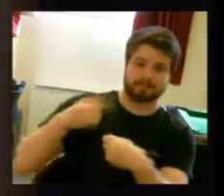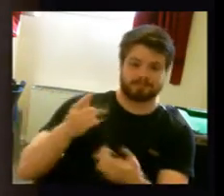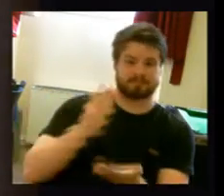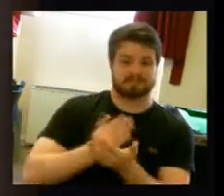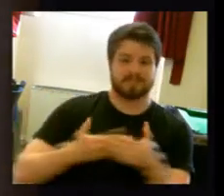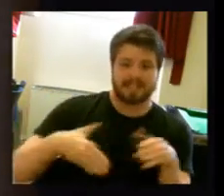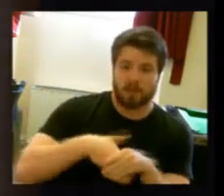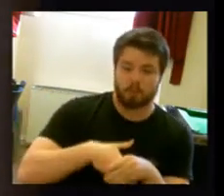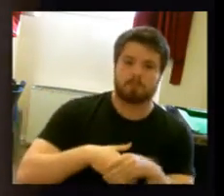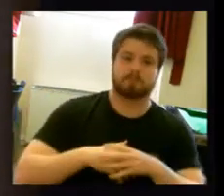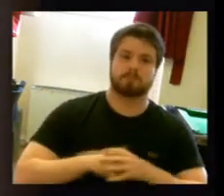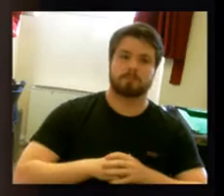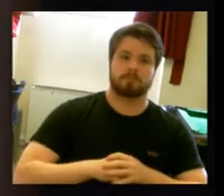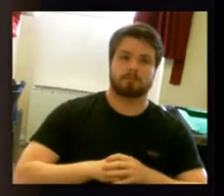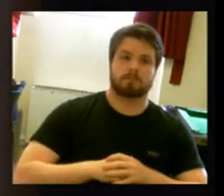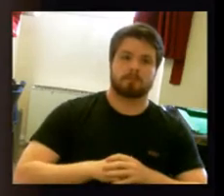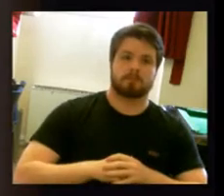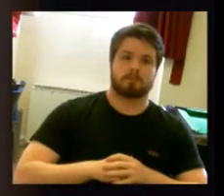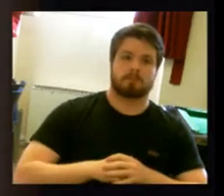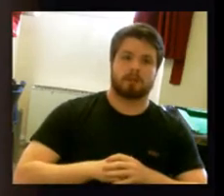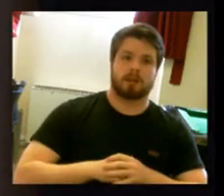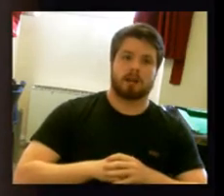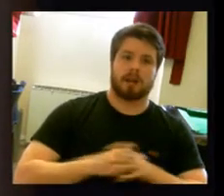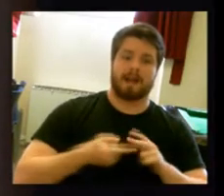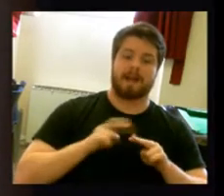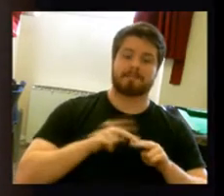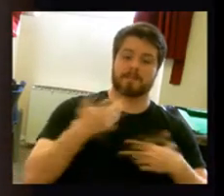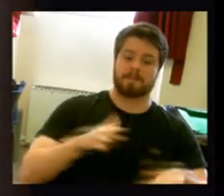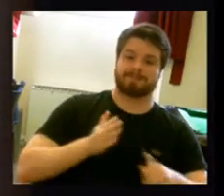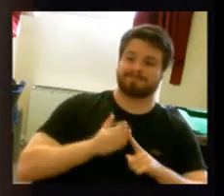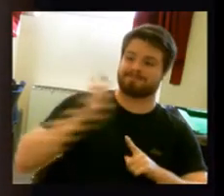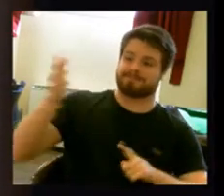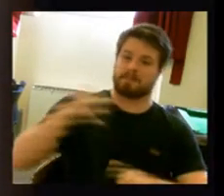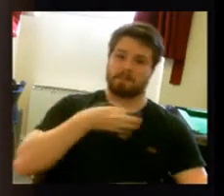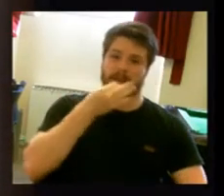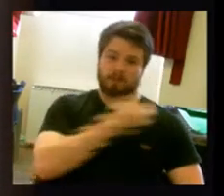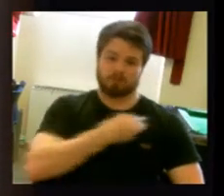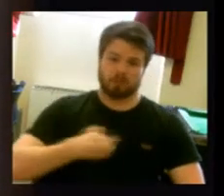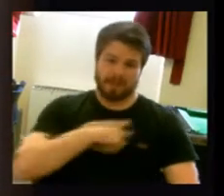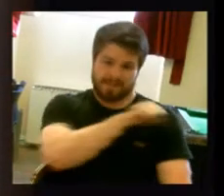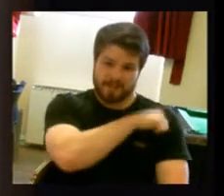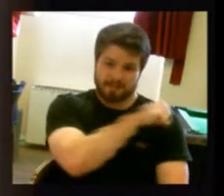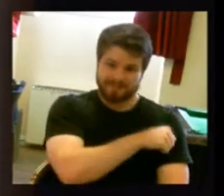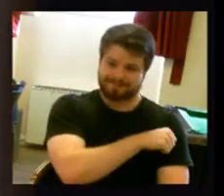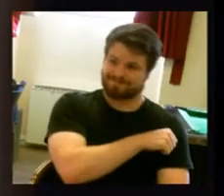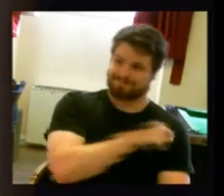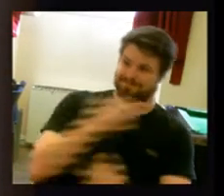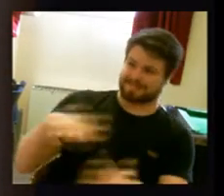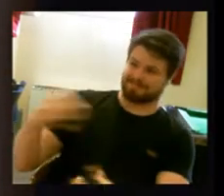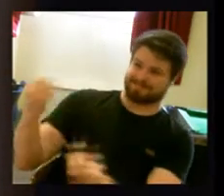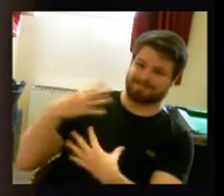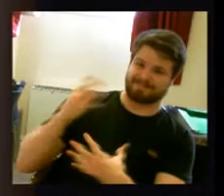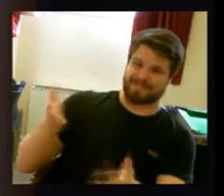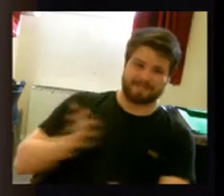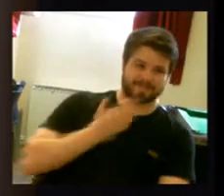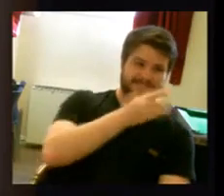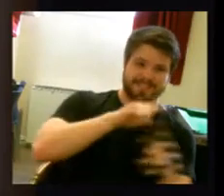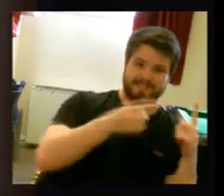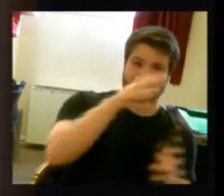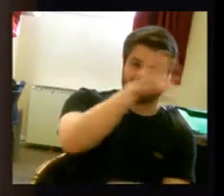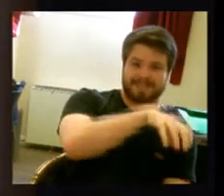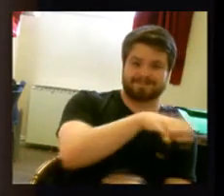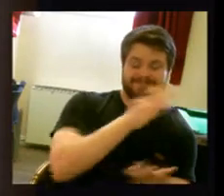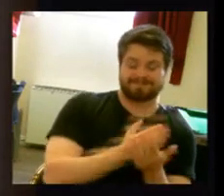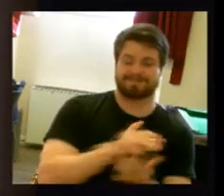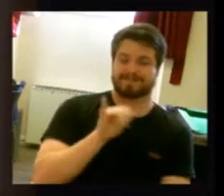have to travel further to get that care. But it's important to realize that it's not the travel time to a hospital that